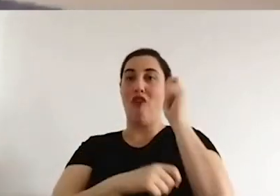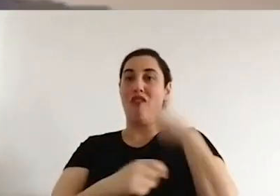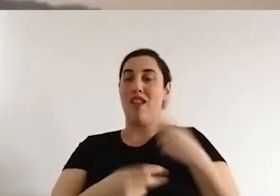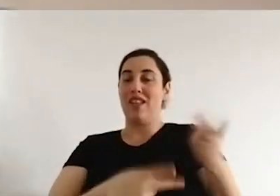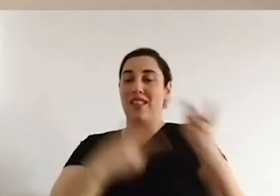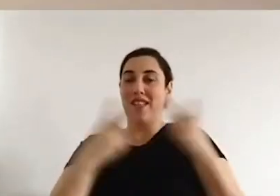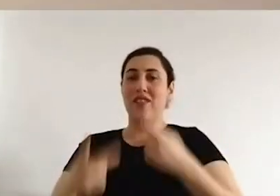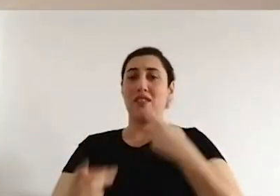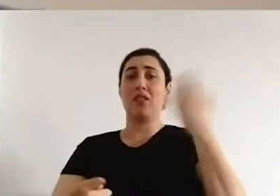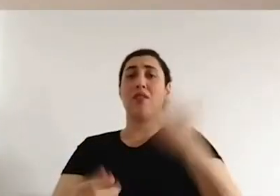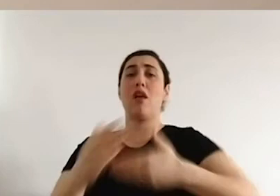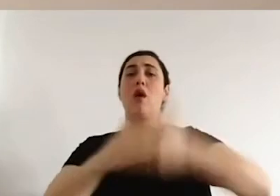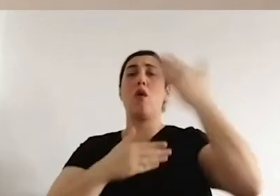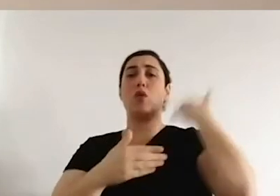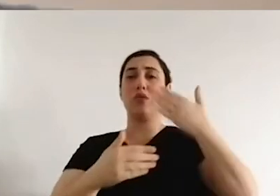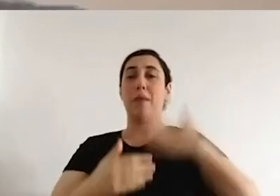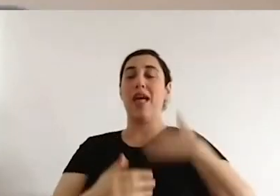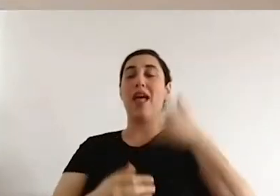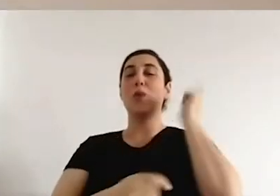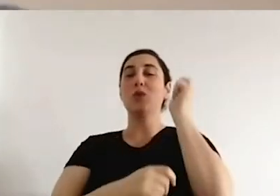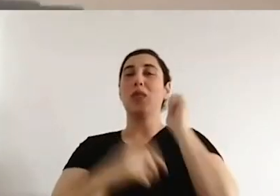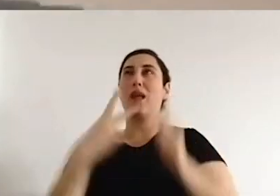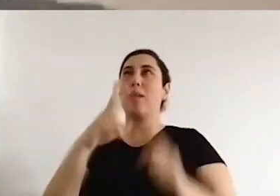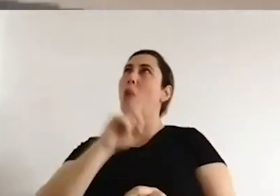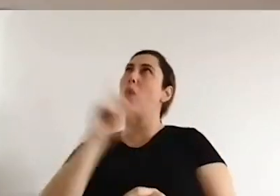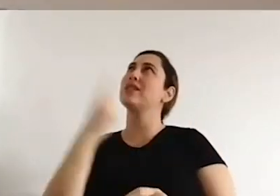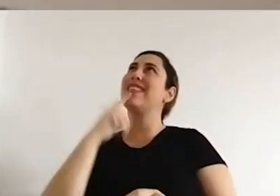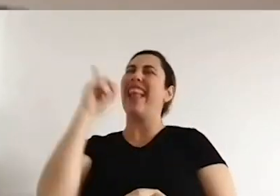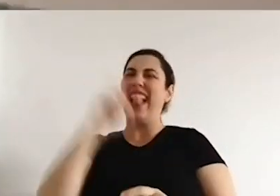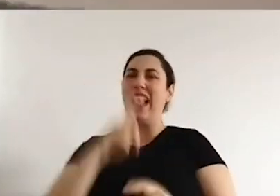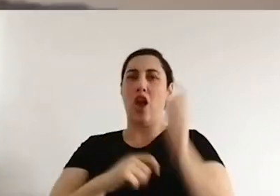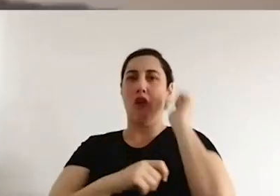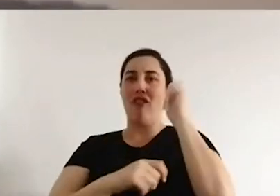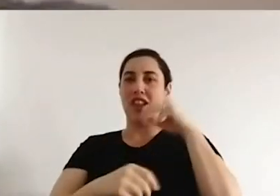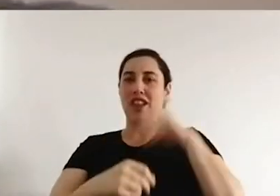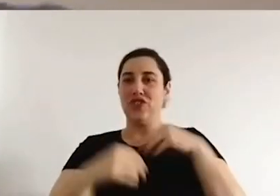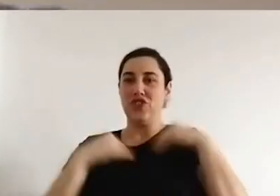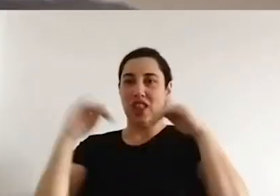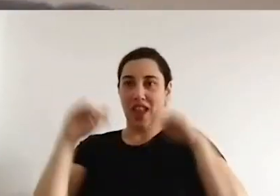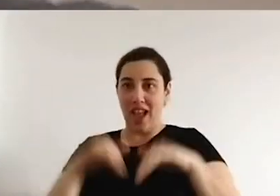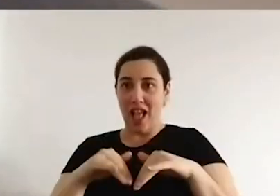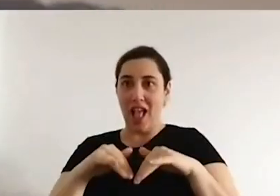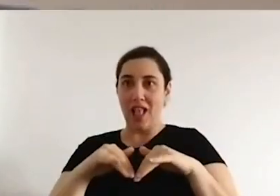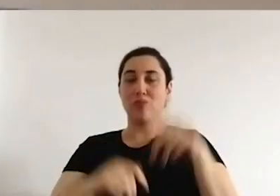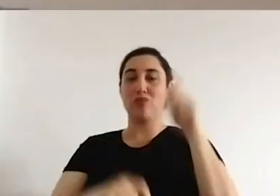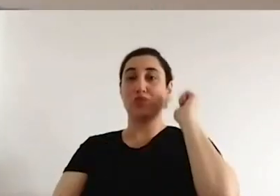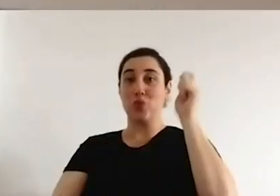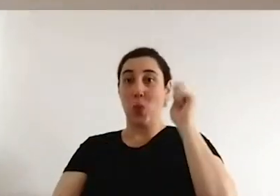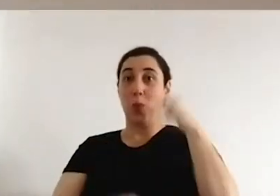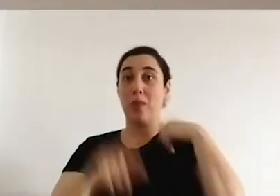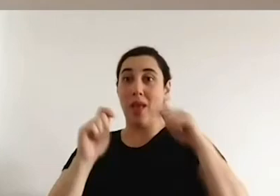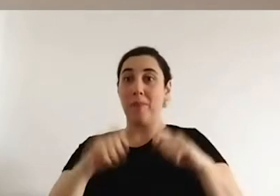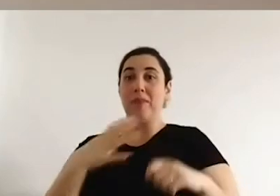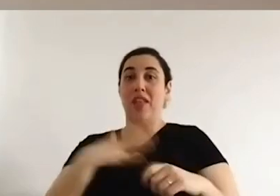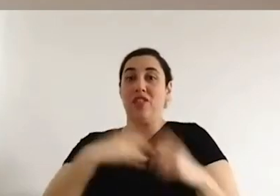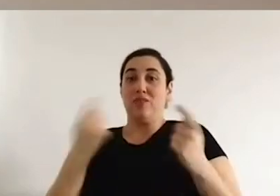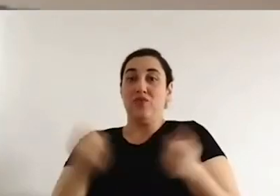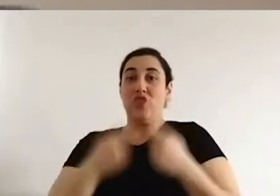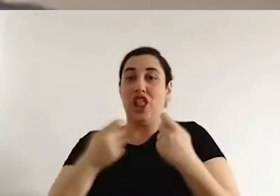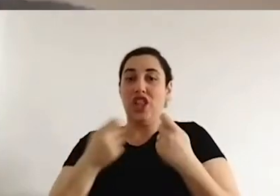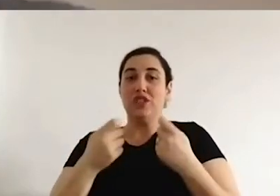In 2010, when you had the first conference, I was presenting for the first time for this